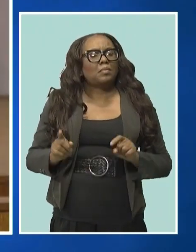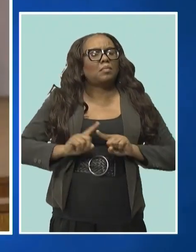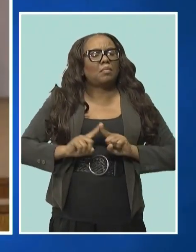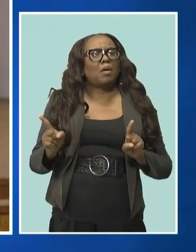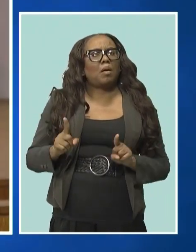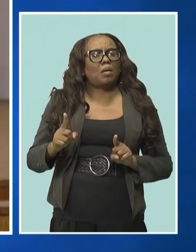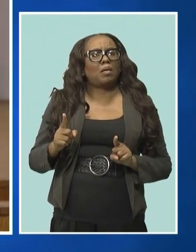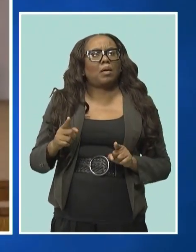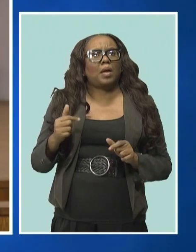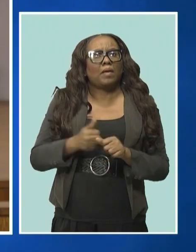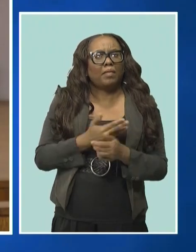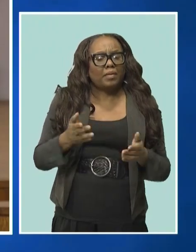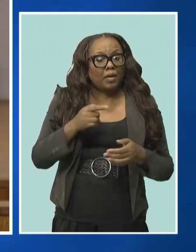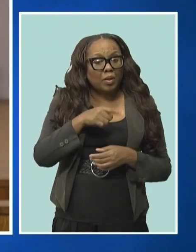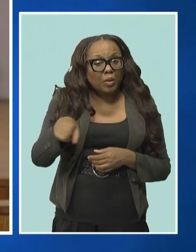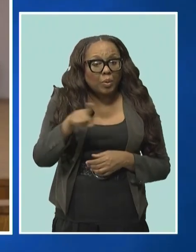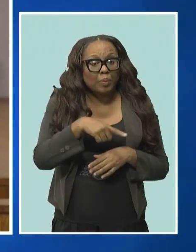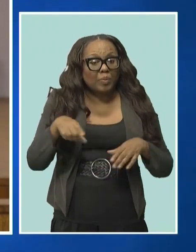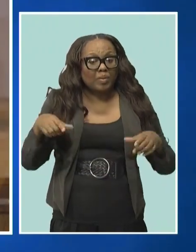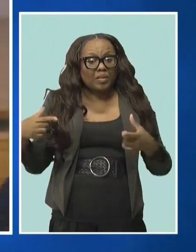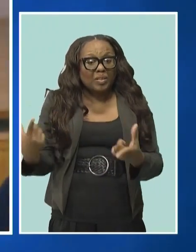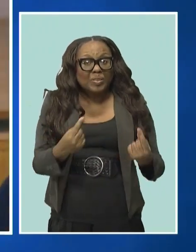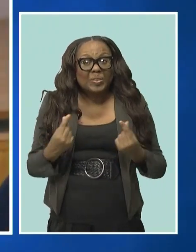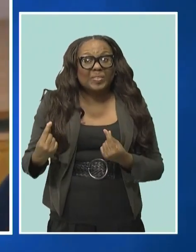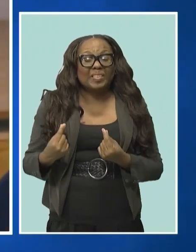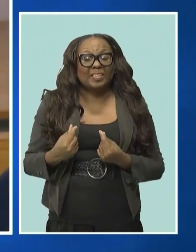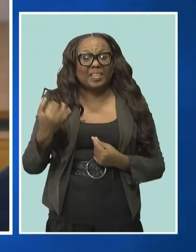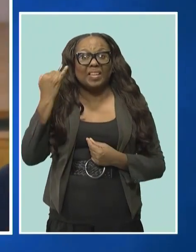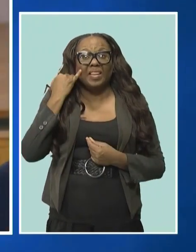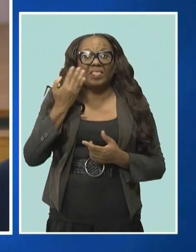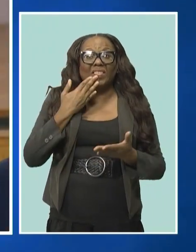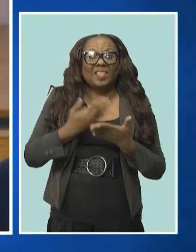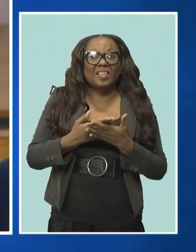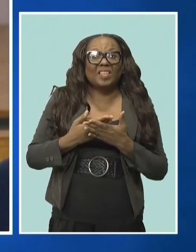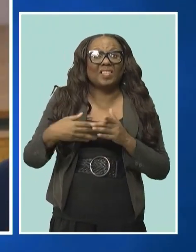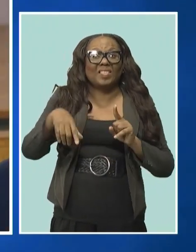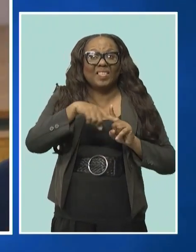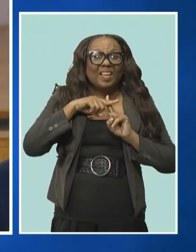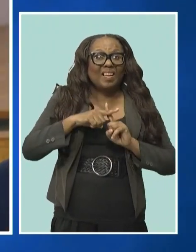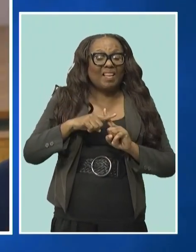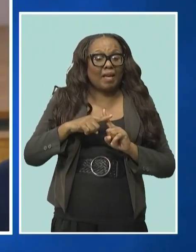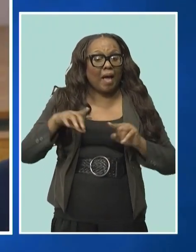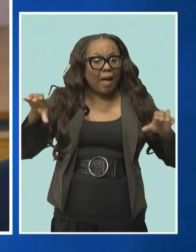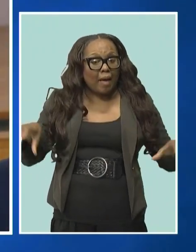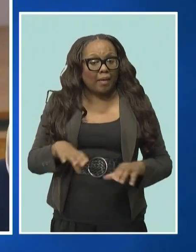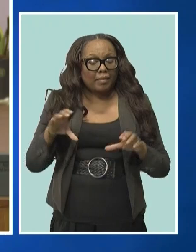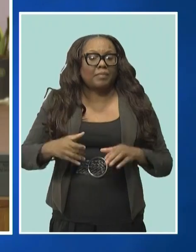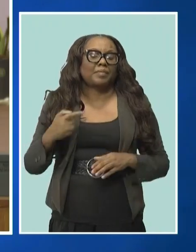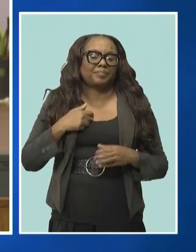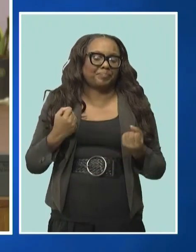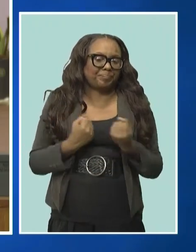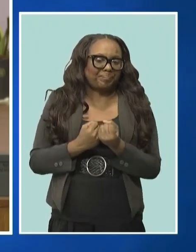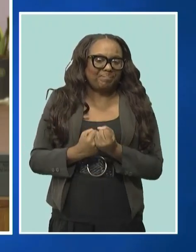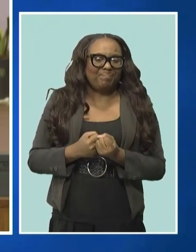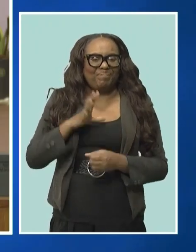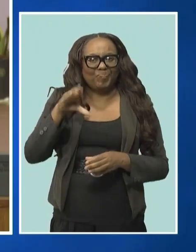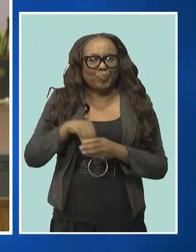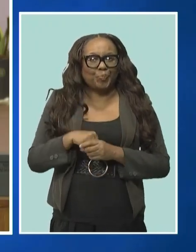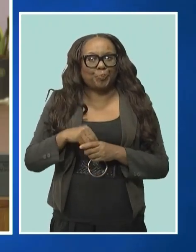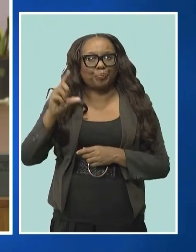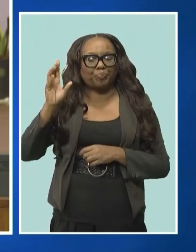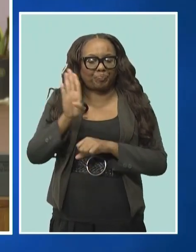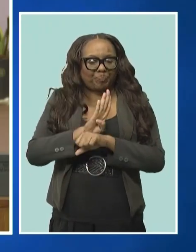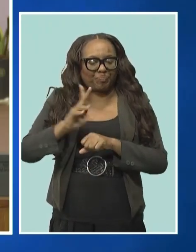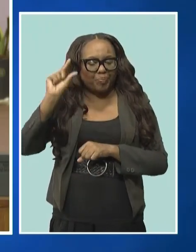doing and what you're doing, if it aligns and it brings wholesome and positive activity to our young people that I am on board and the government of Barbados